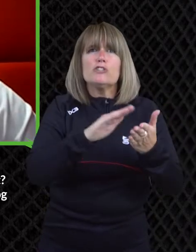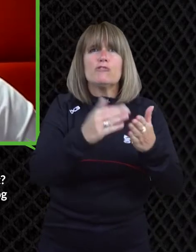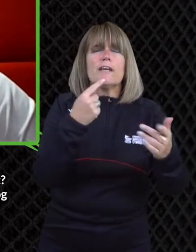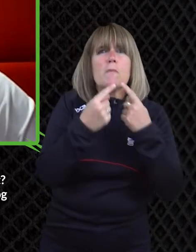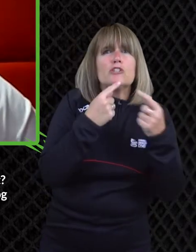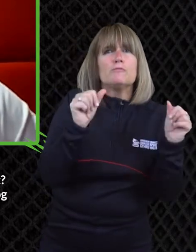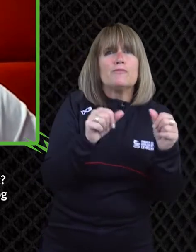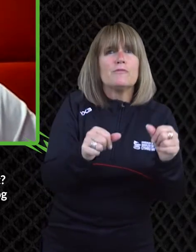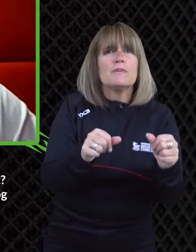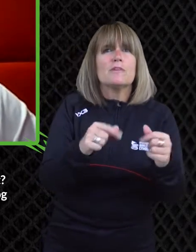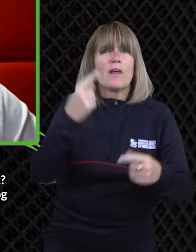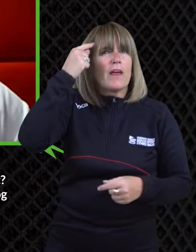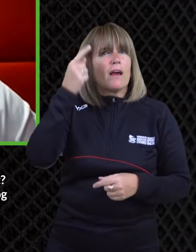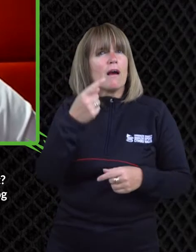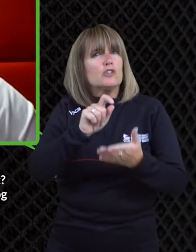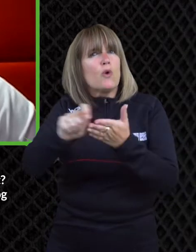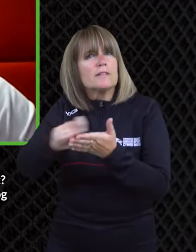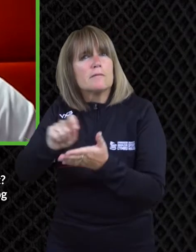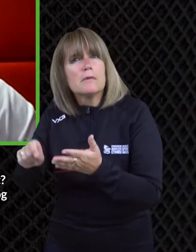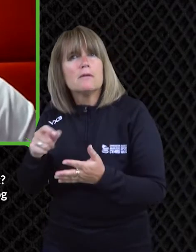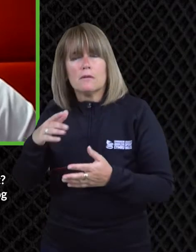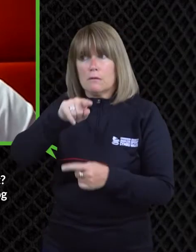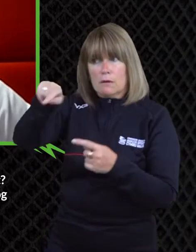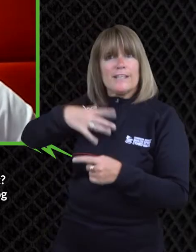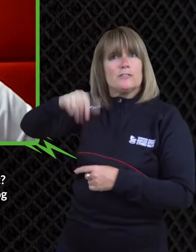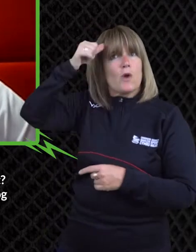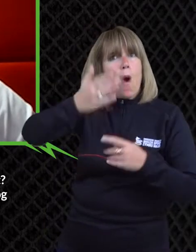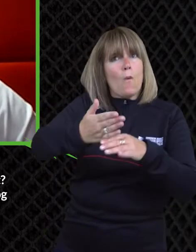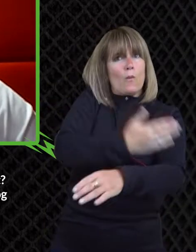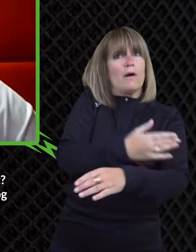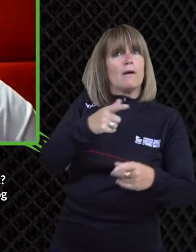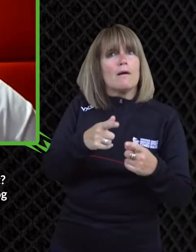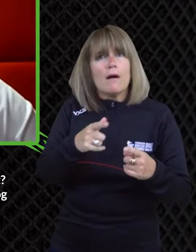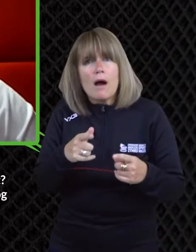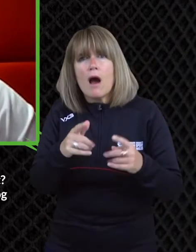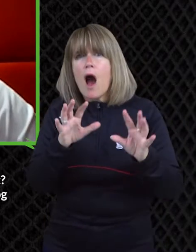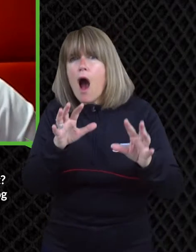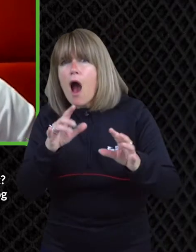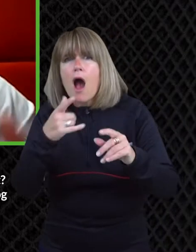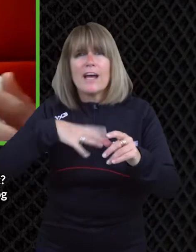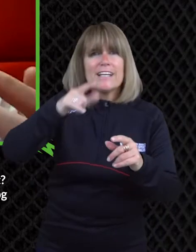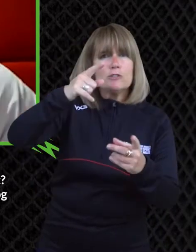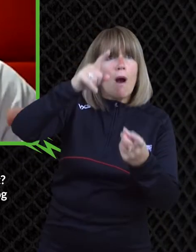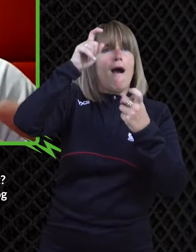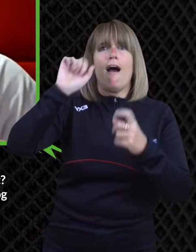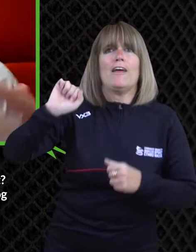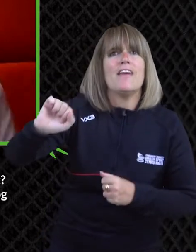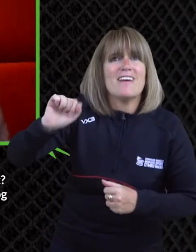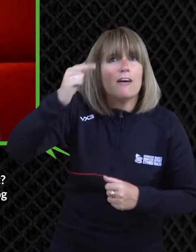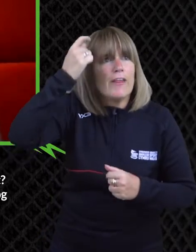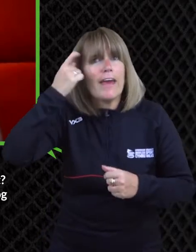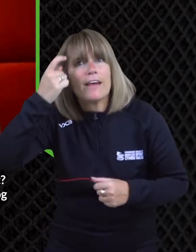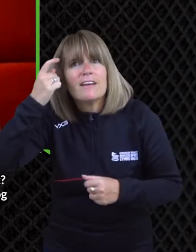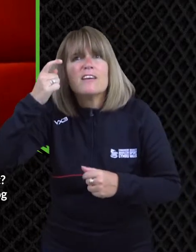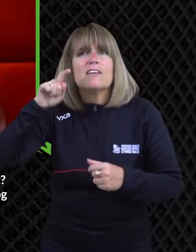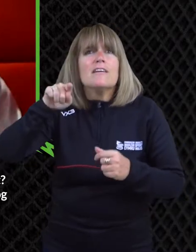um but then you you've got to think when you're when you're in journalism what what do people need to know are you going to